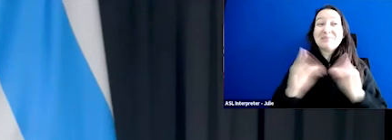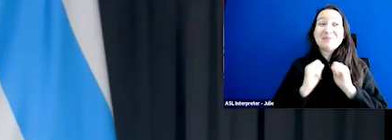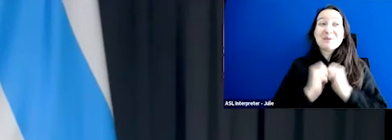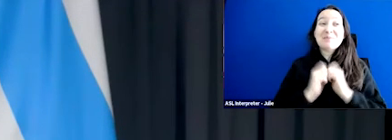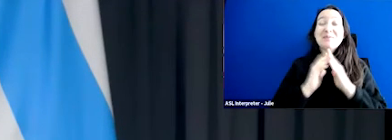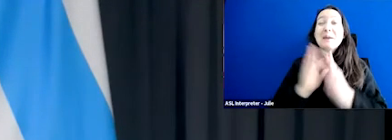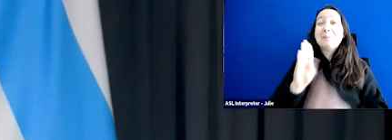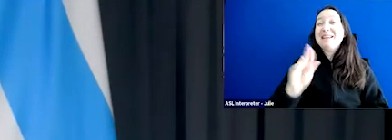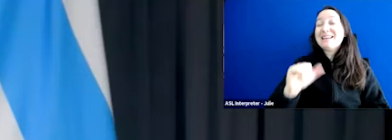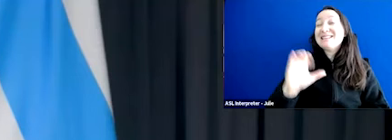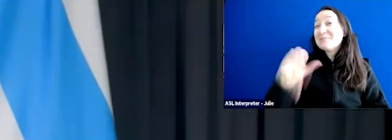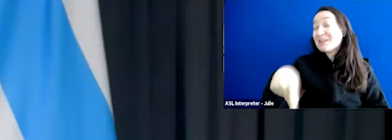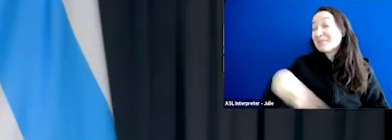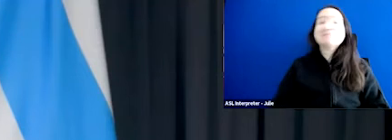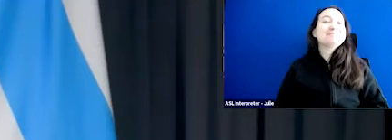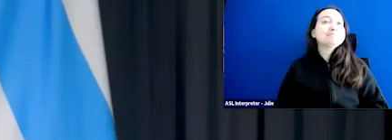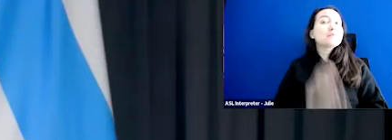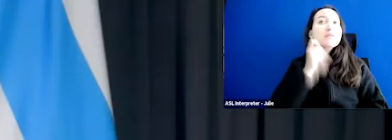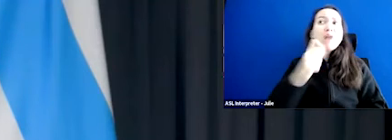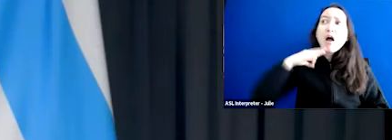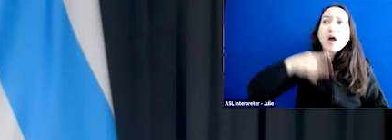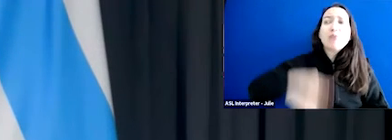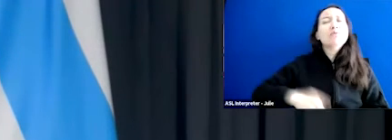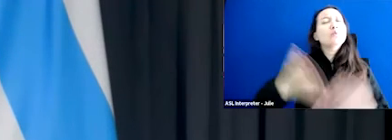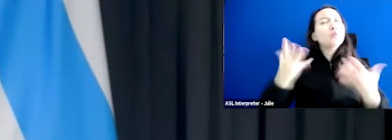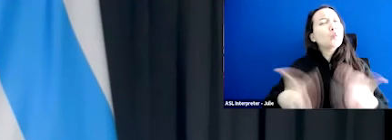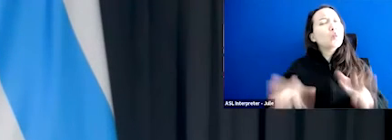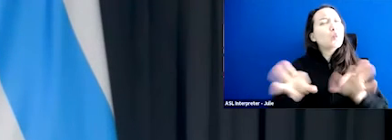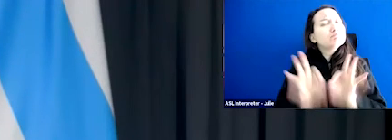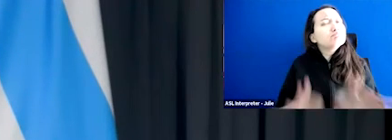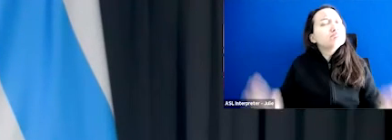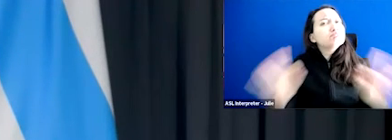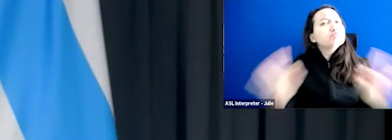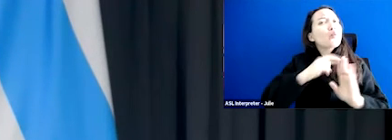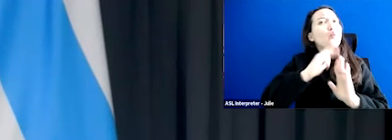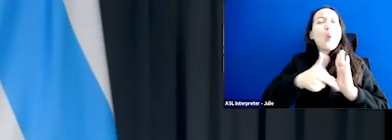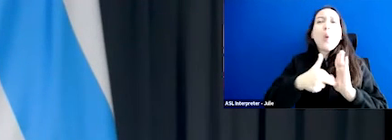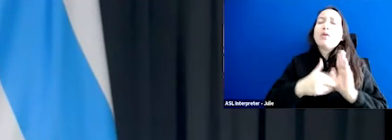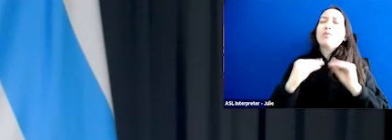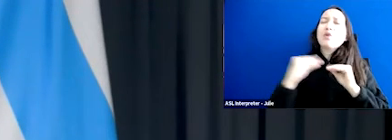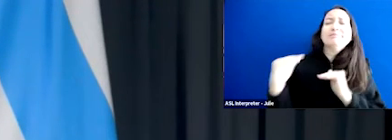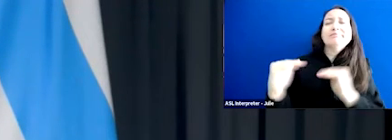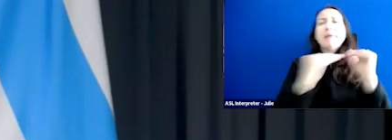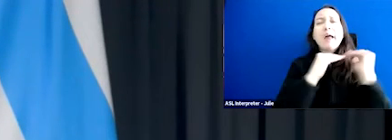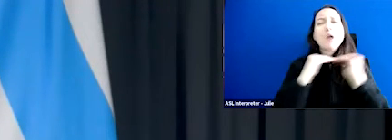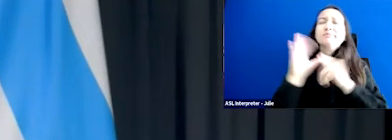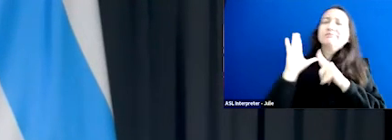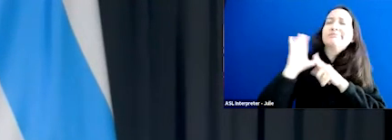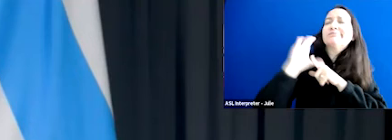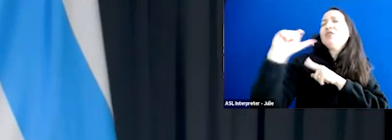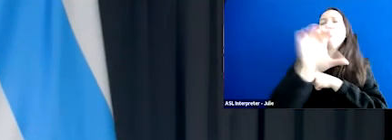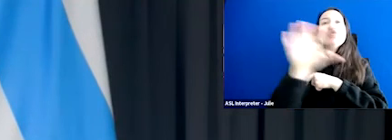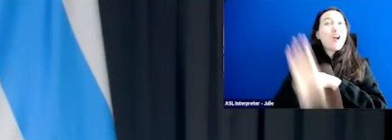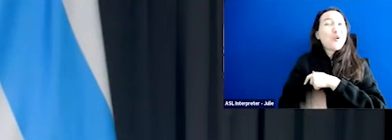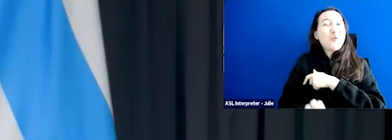by BACP. Nonprofits play a vital role in creating a more equitable and thriving Chicago.